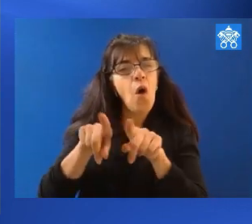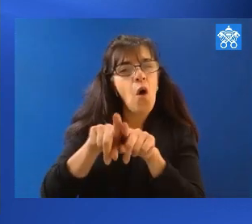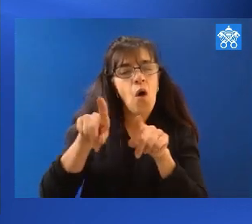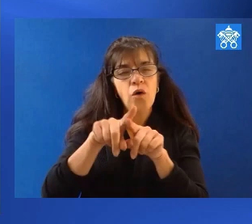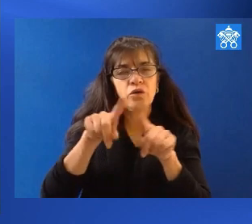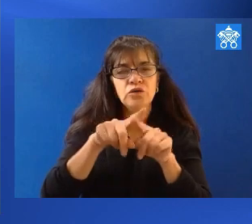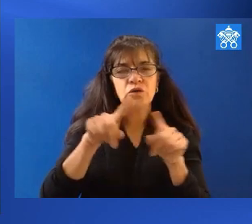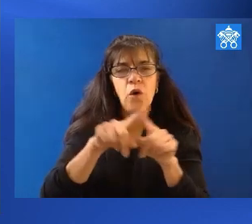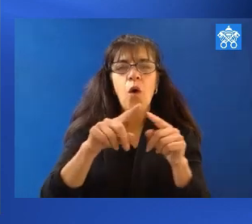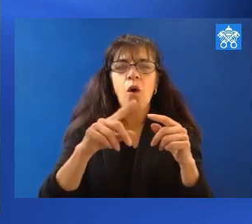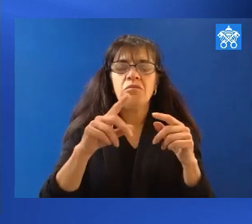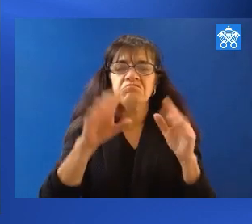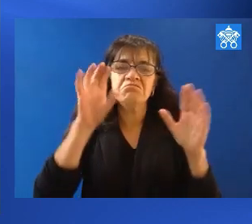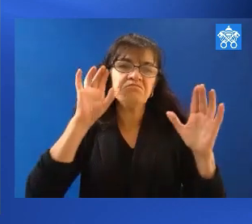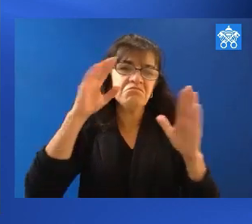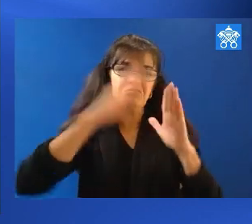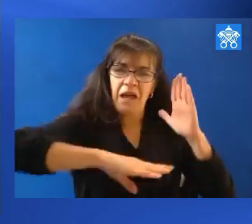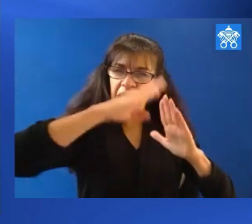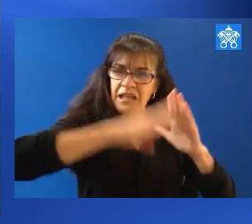destroyed most of Lima.